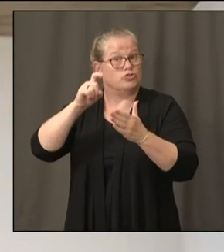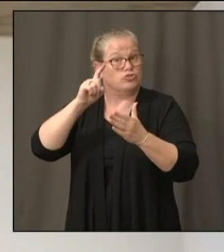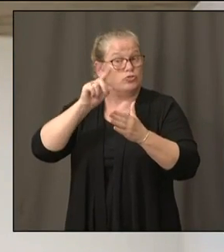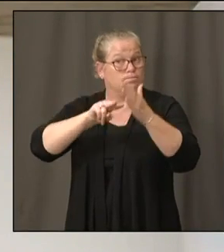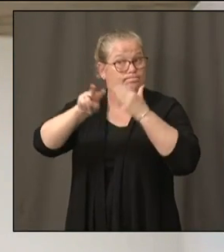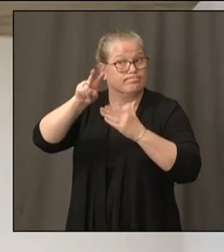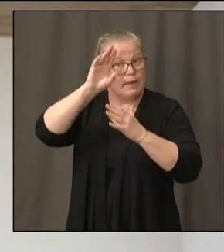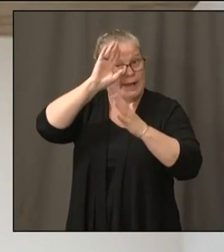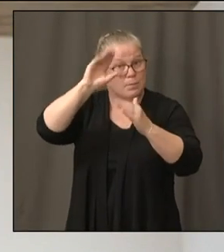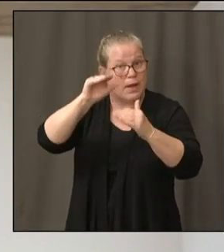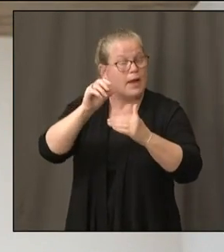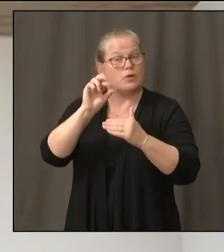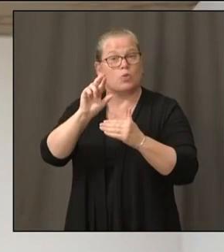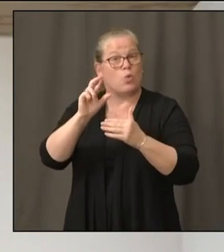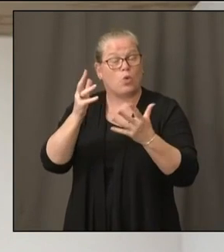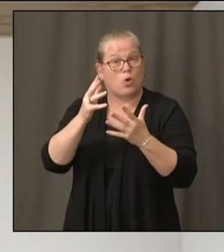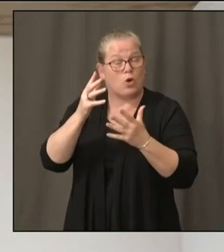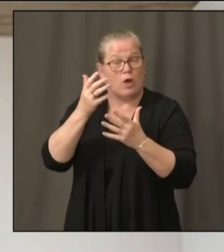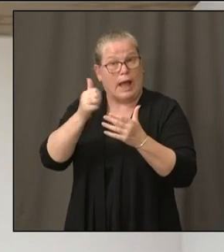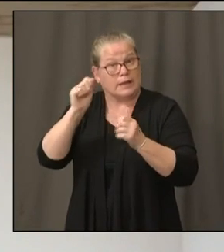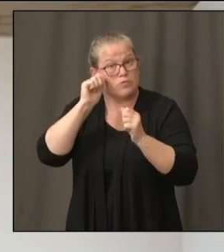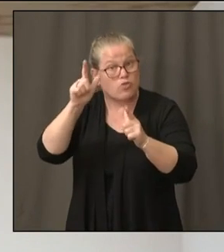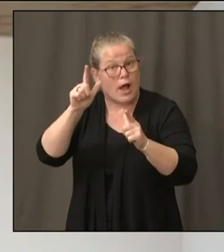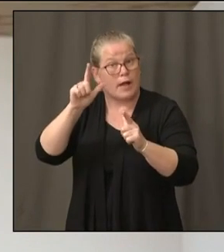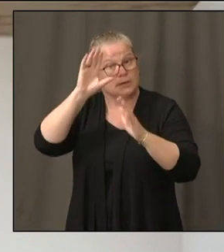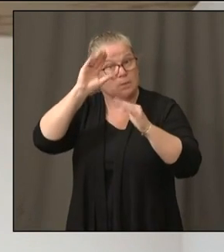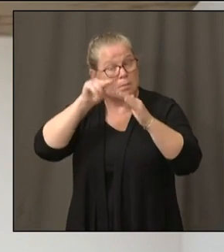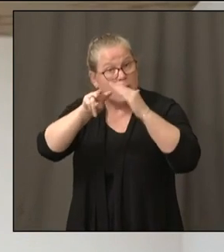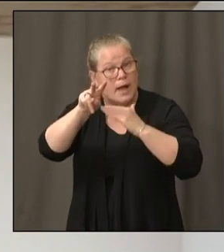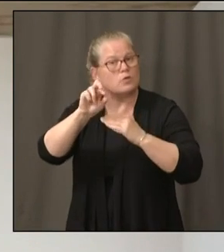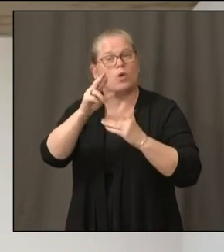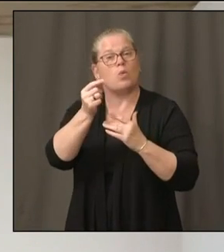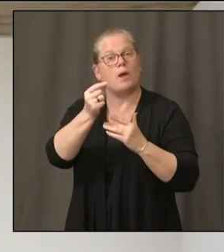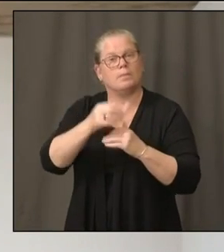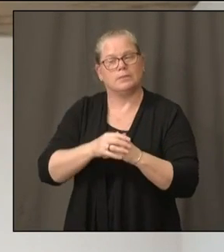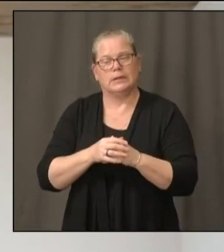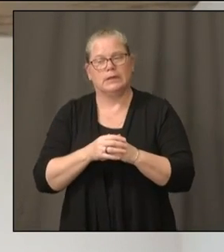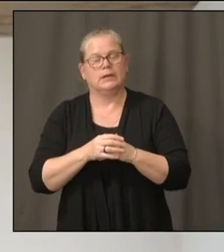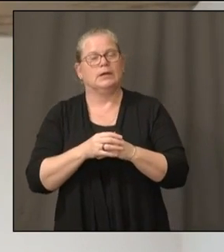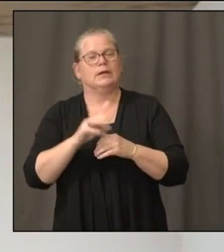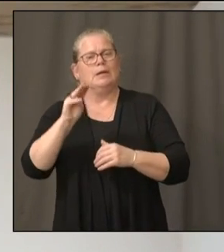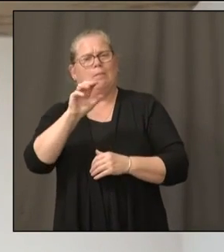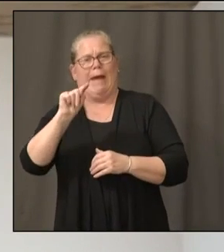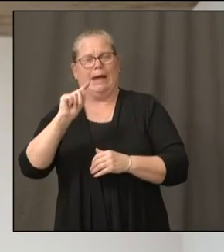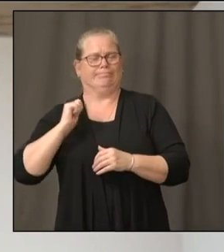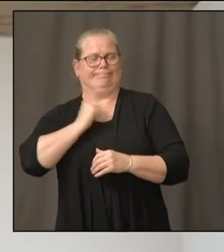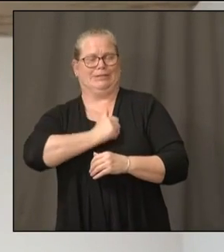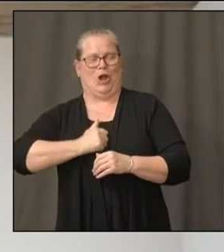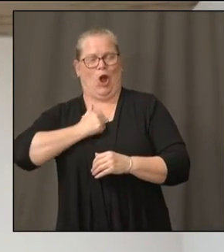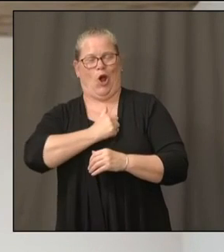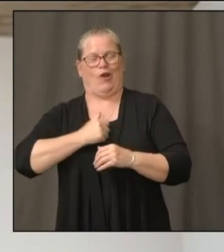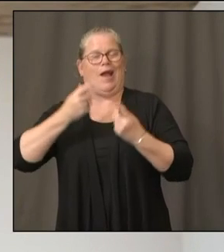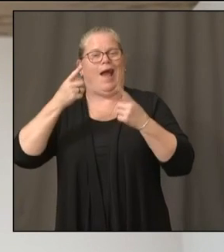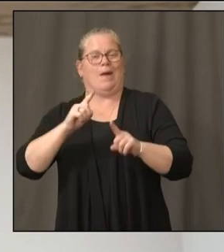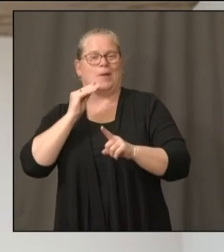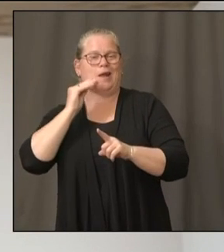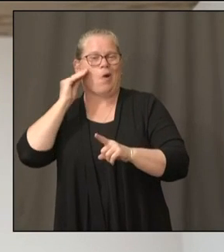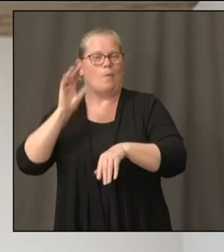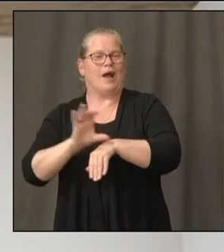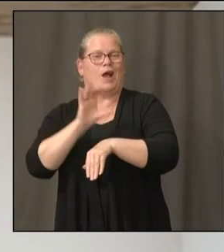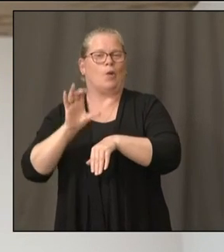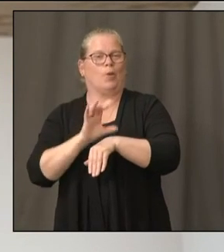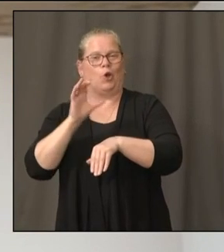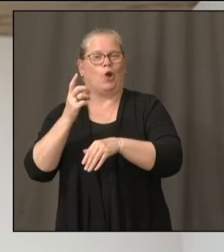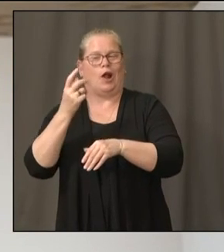Sorry for disappearing on you. little problems with my computer at home. I just wanted to remind